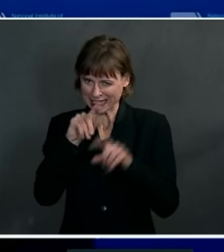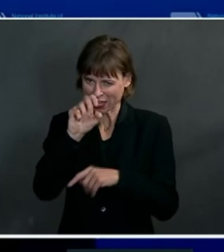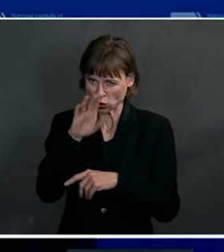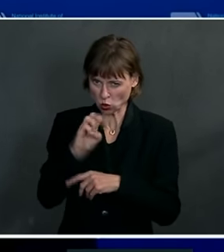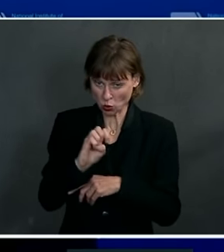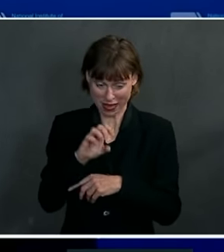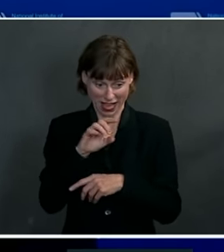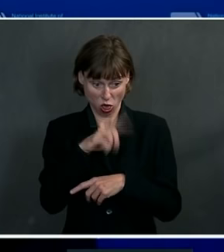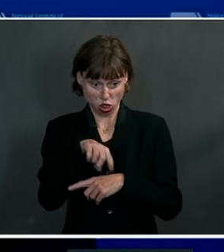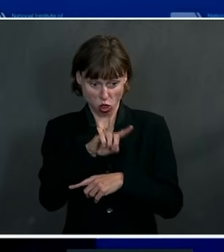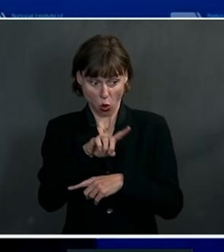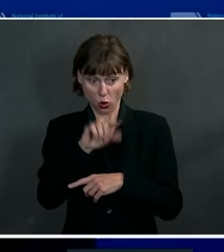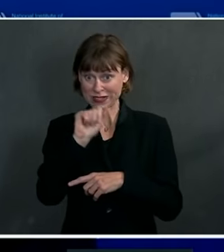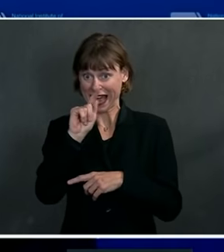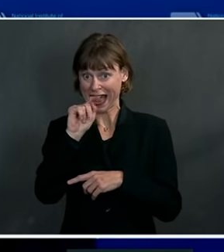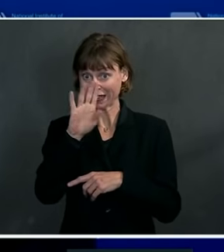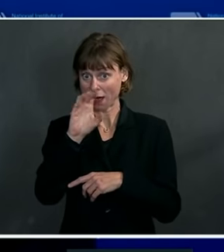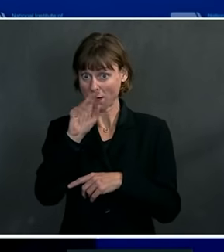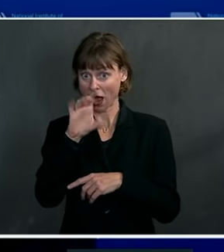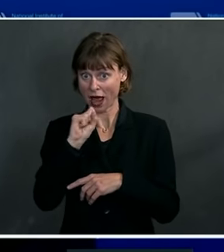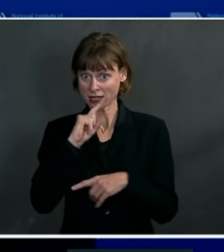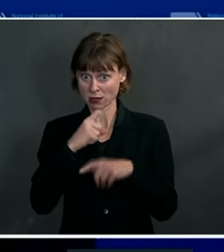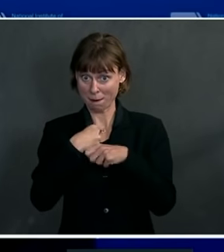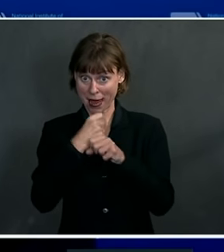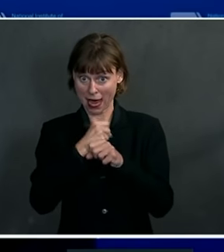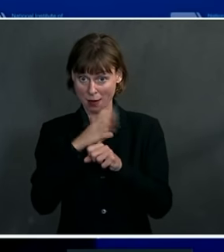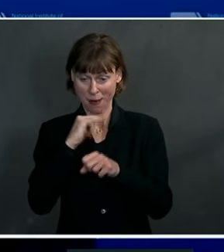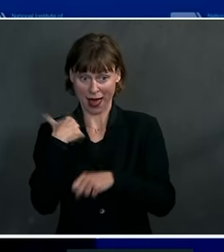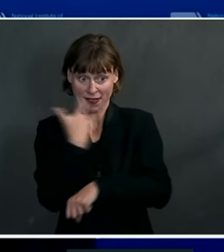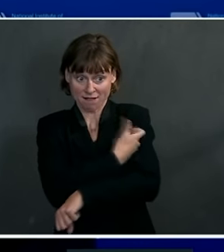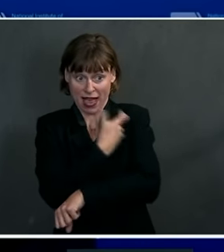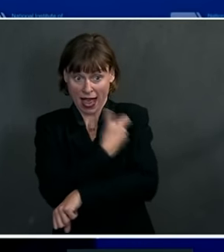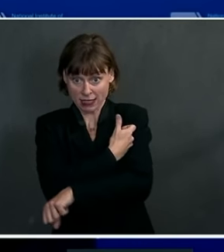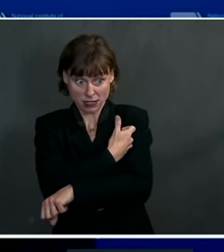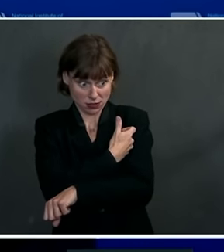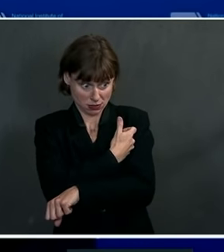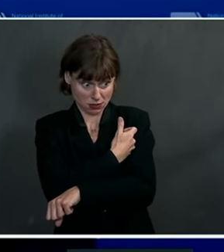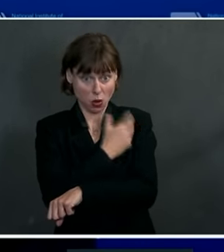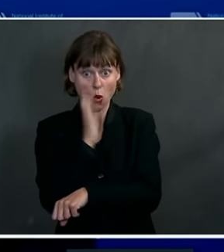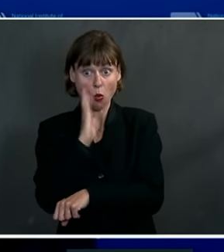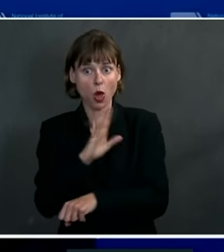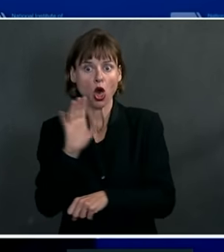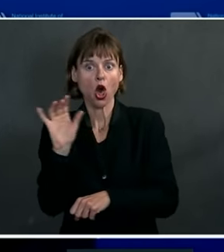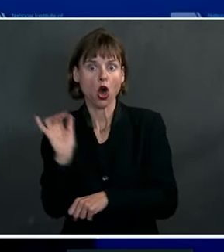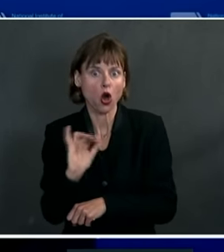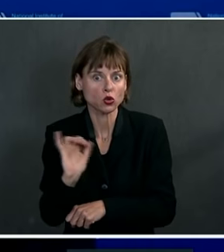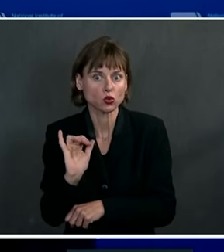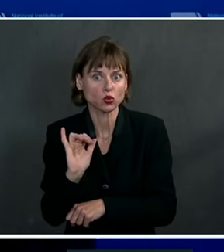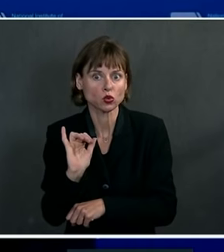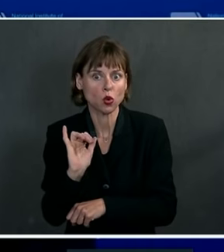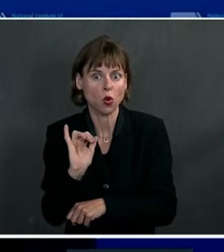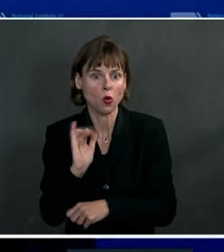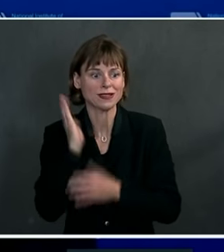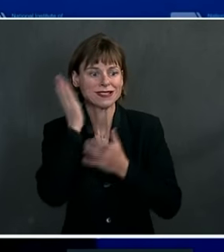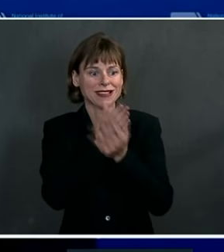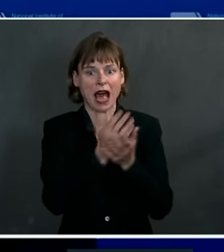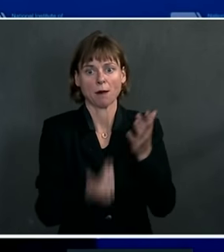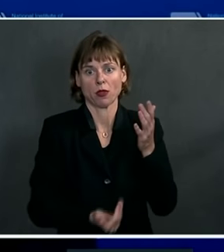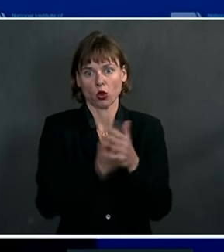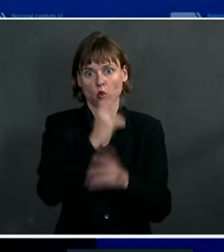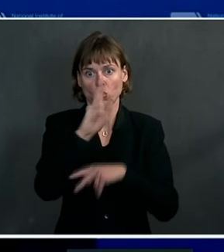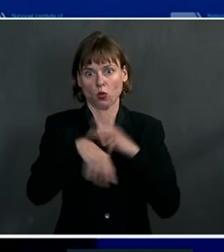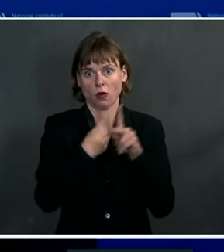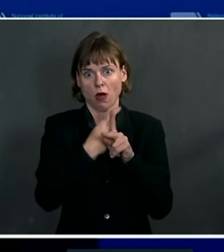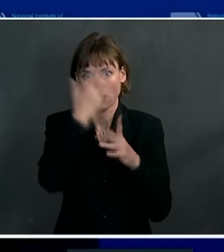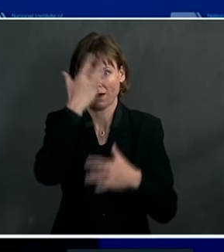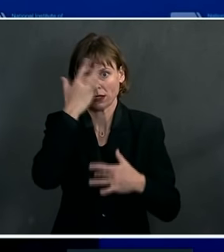induced by the vaccines that we had available would actually neutralize these new mutants, and